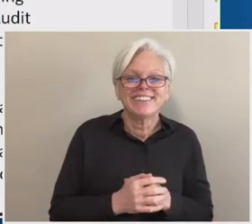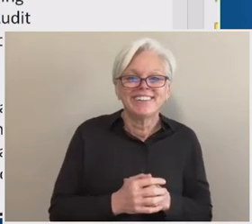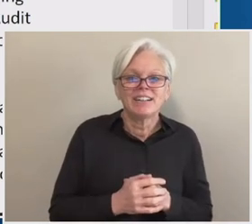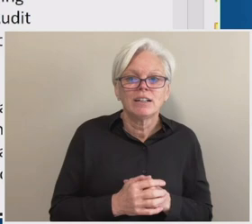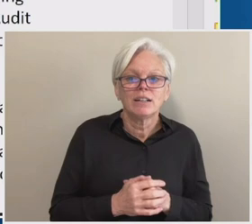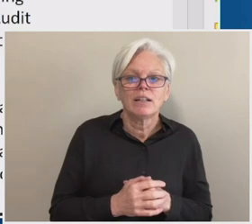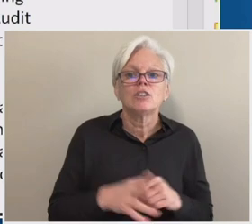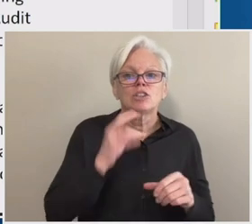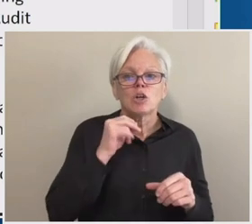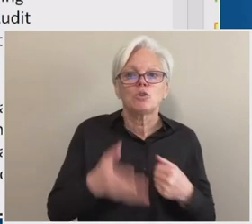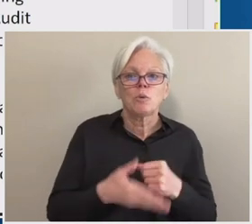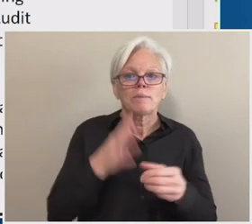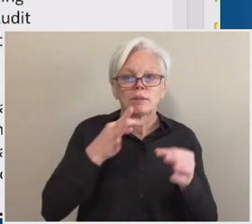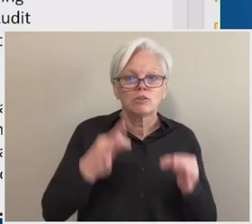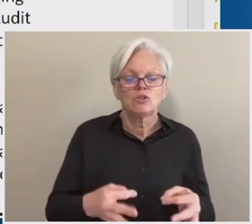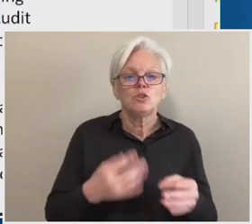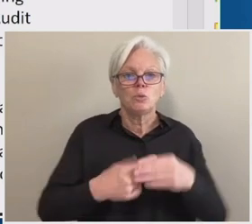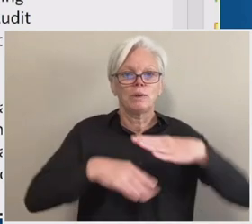were.